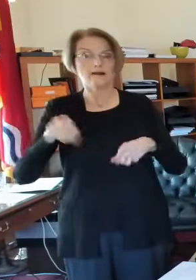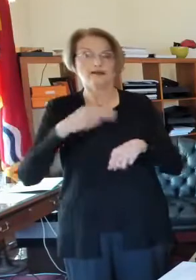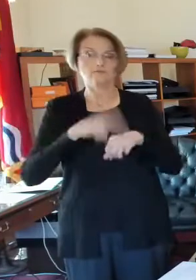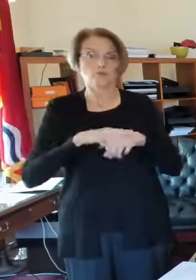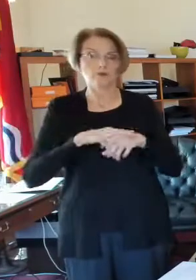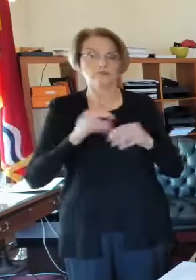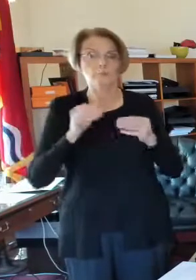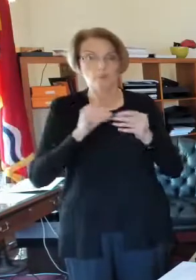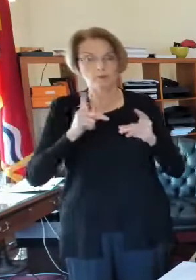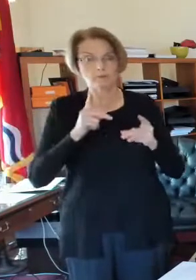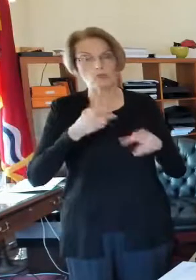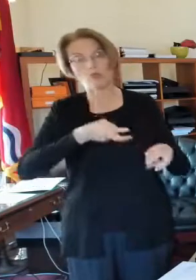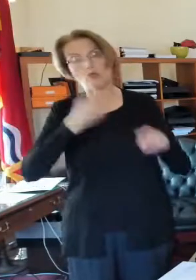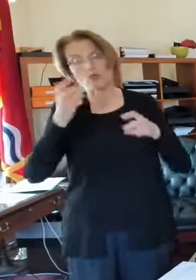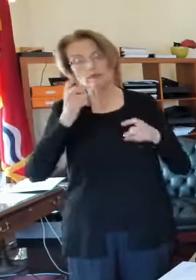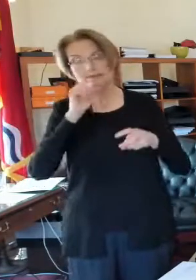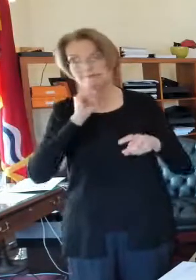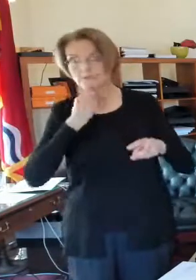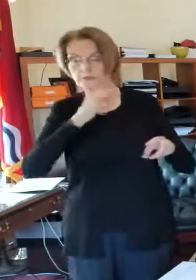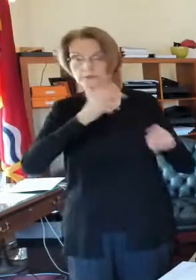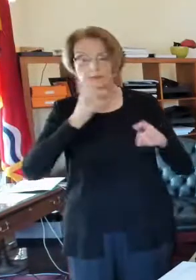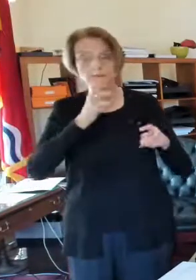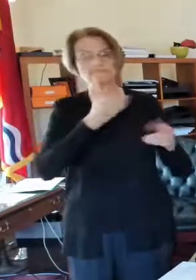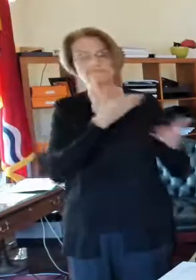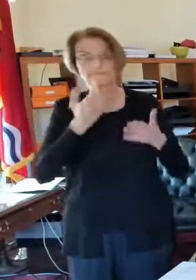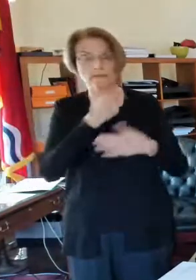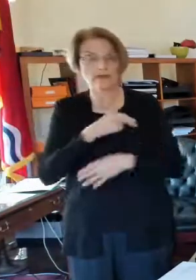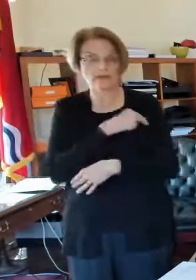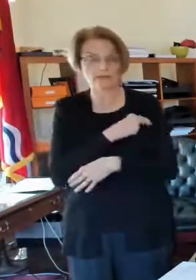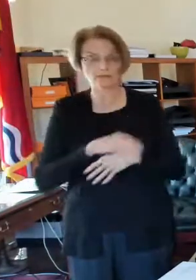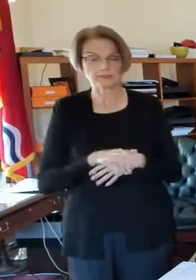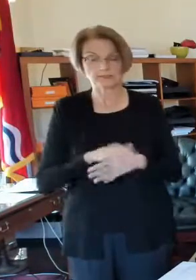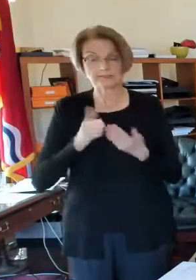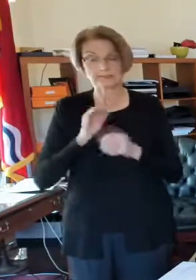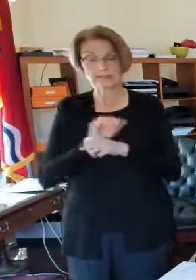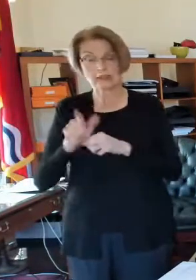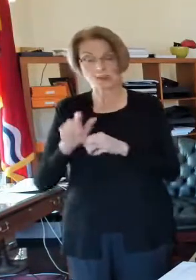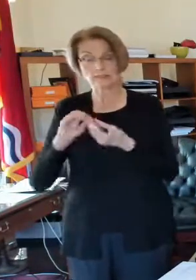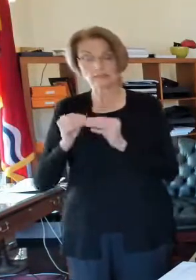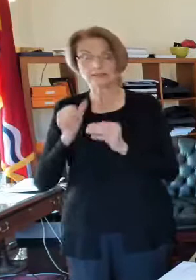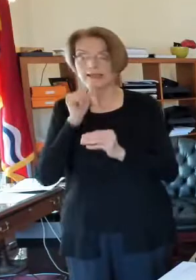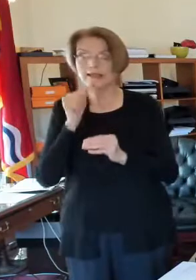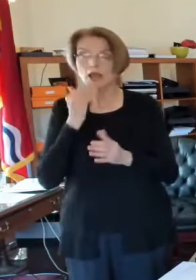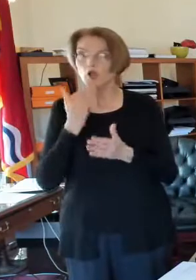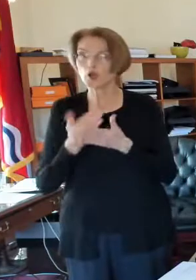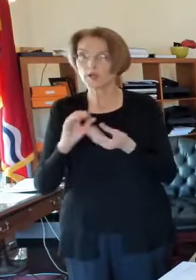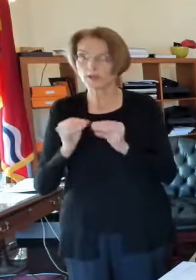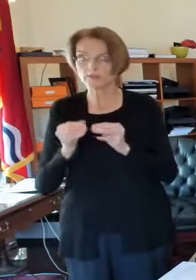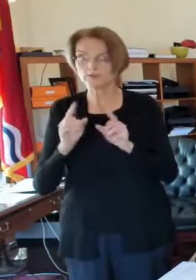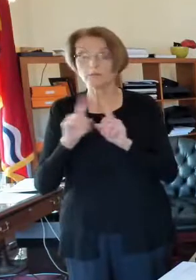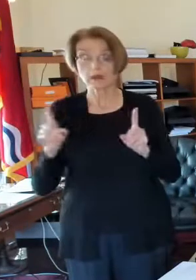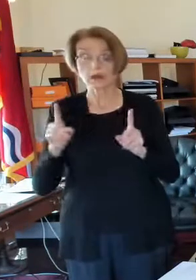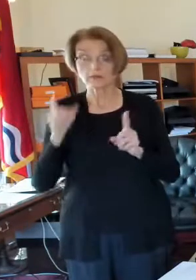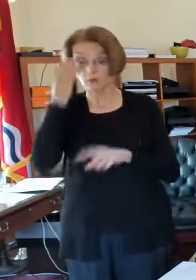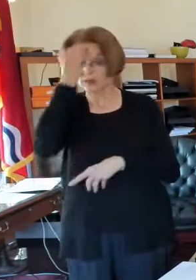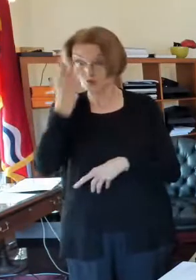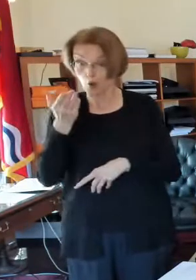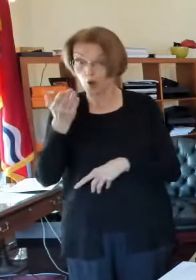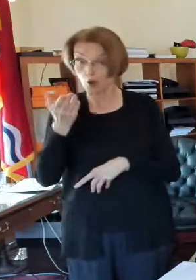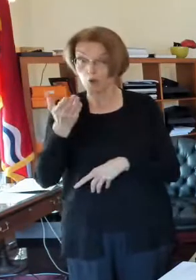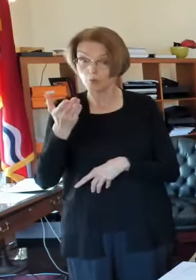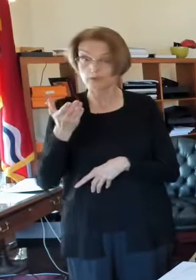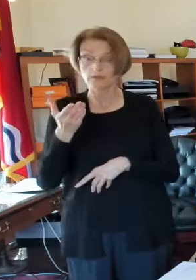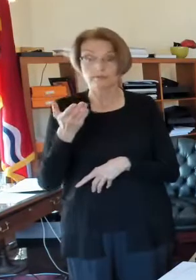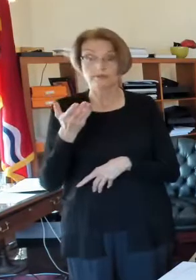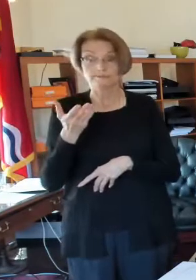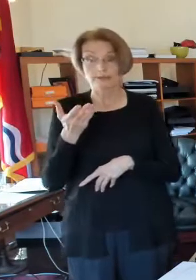hospital. The City of St. Louis numbers are not good, but I will tell you that they are better per